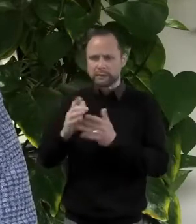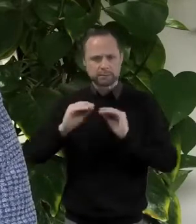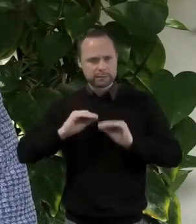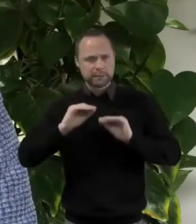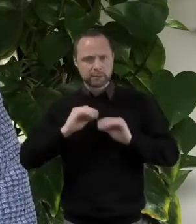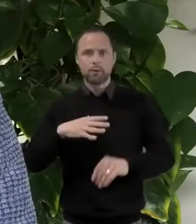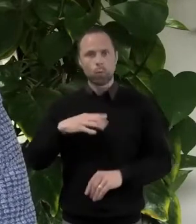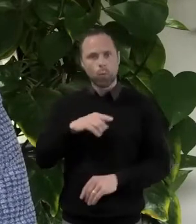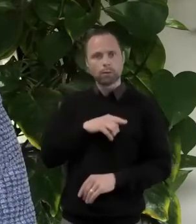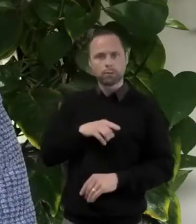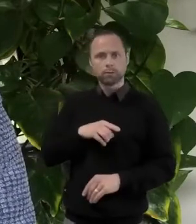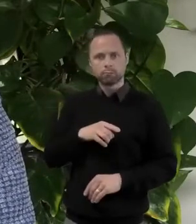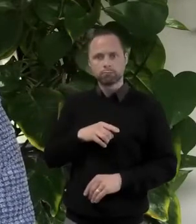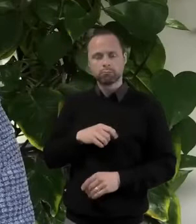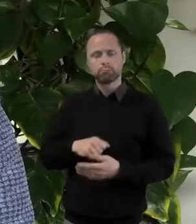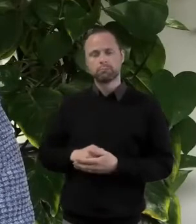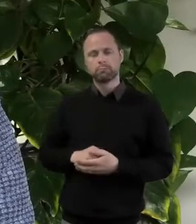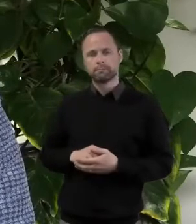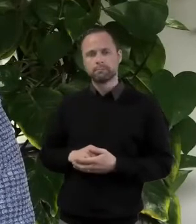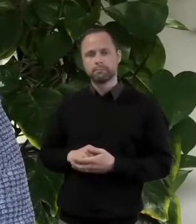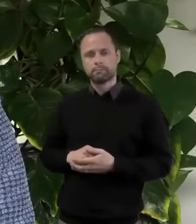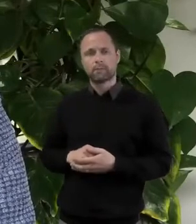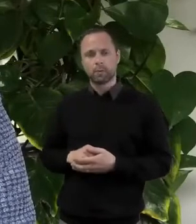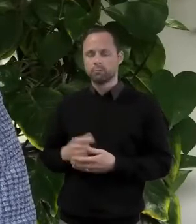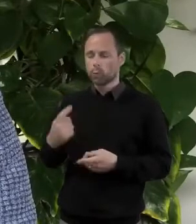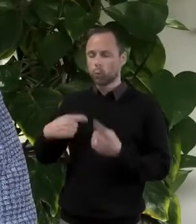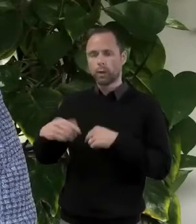And this is where we are called to be.